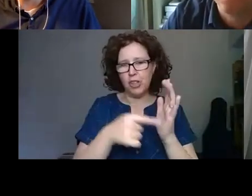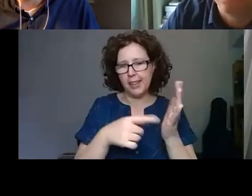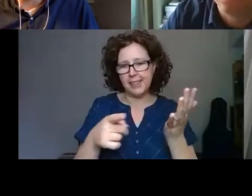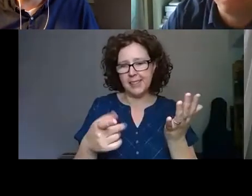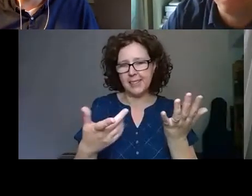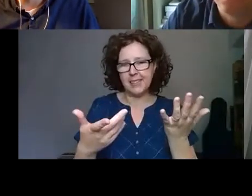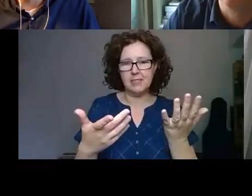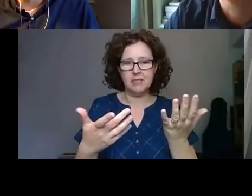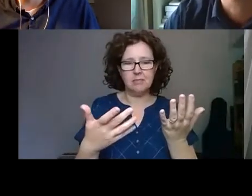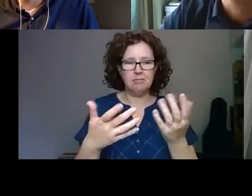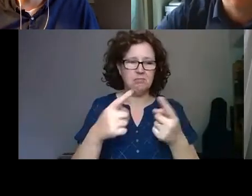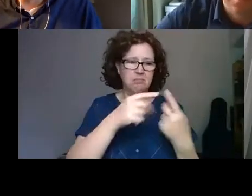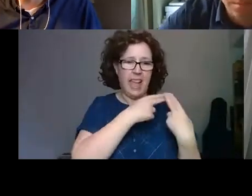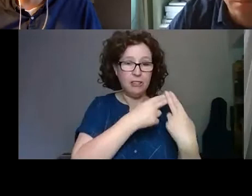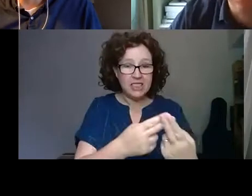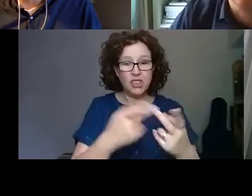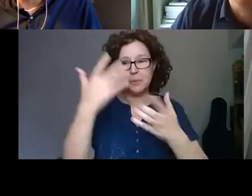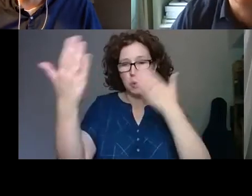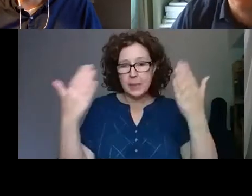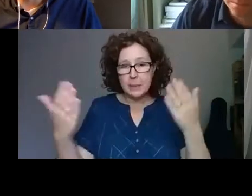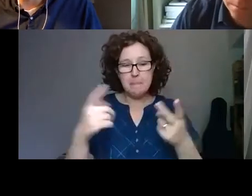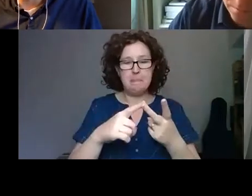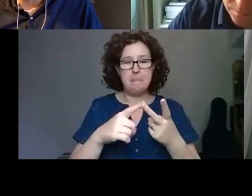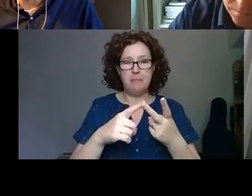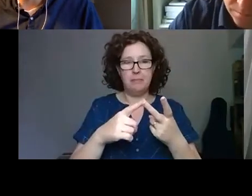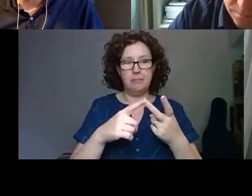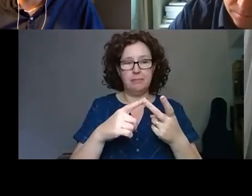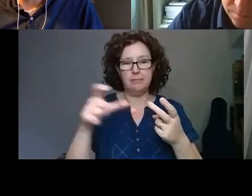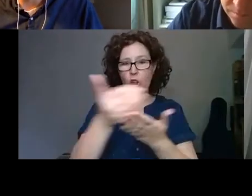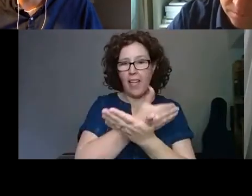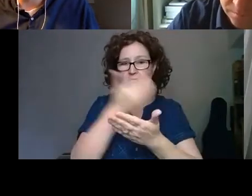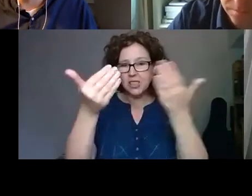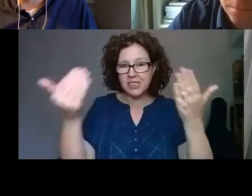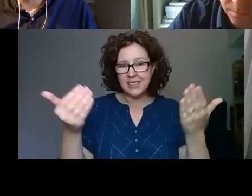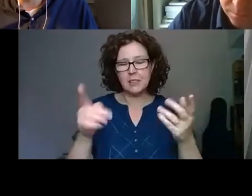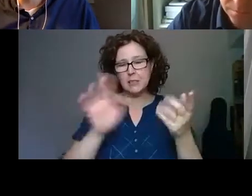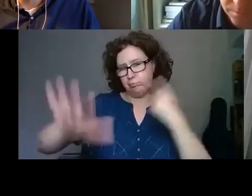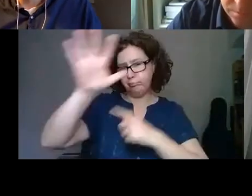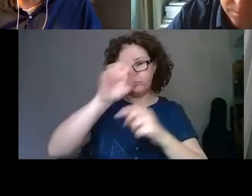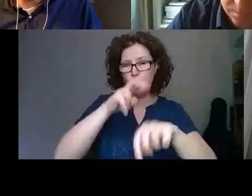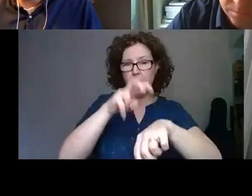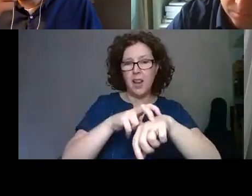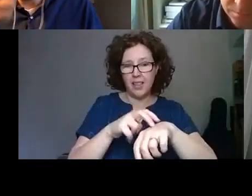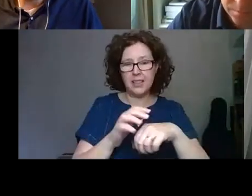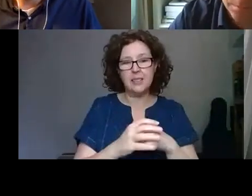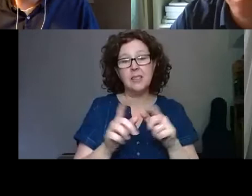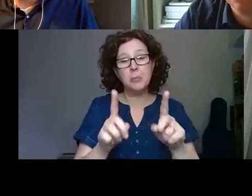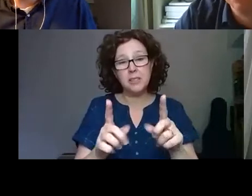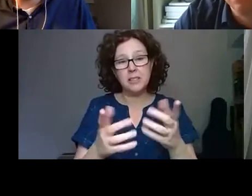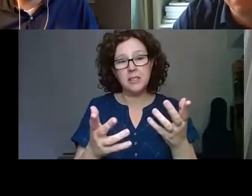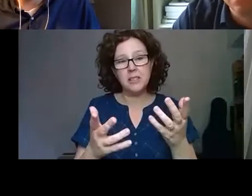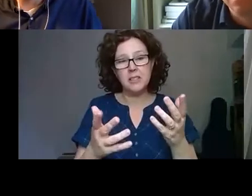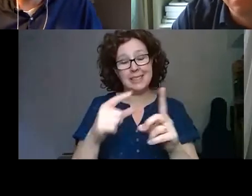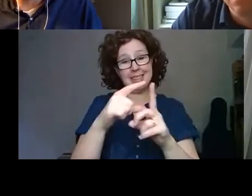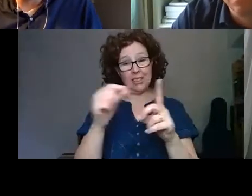heritage museums and collections and that industry within Northern Ireland as well. But yes, both digital